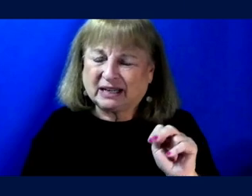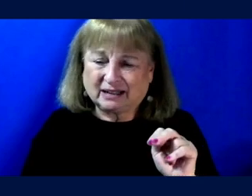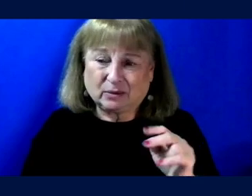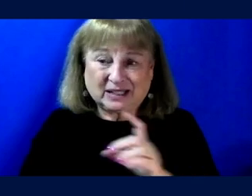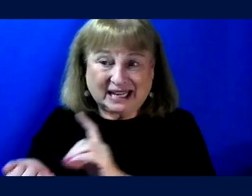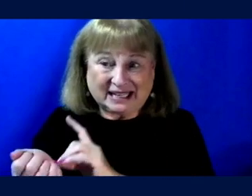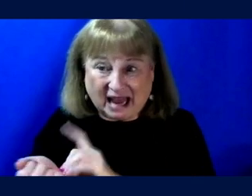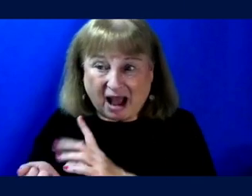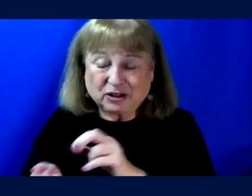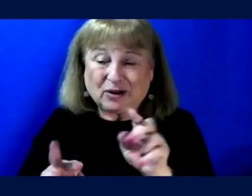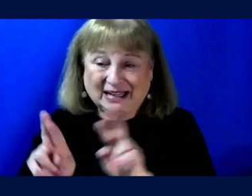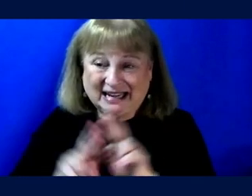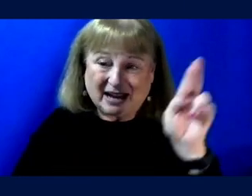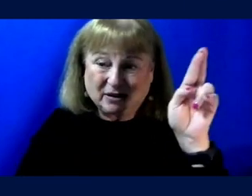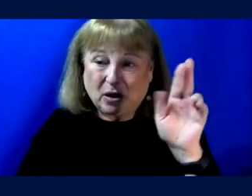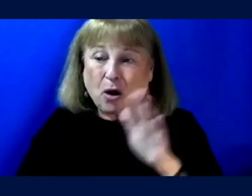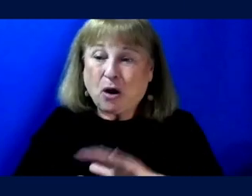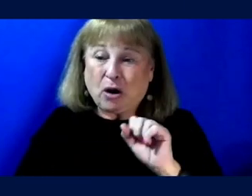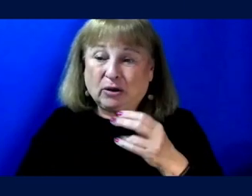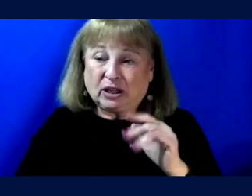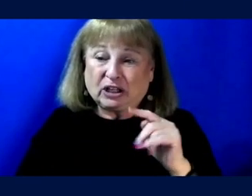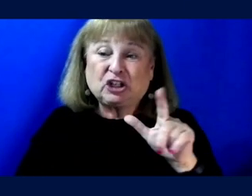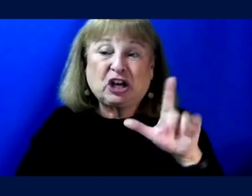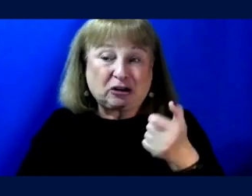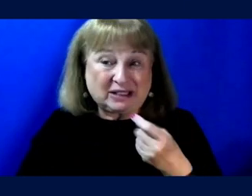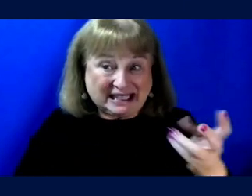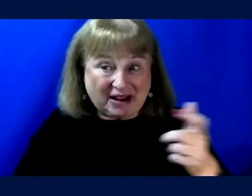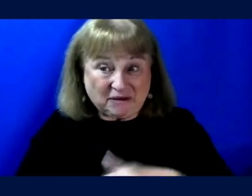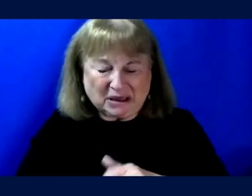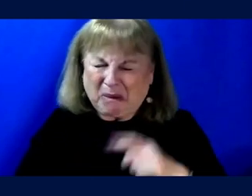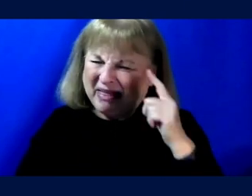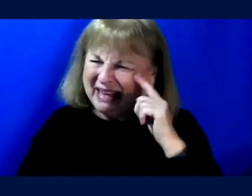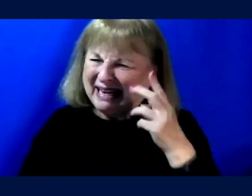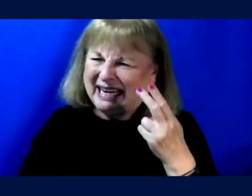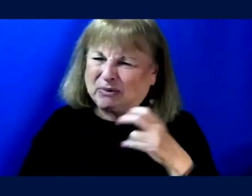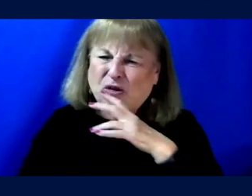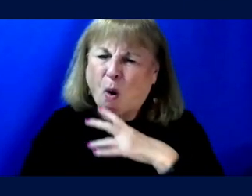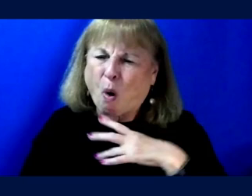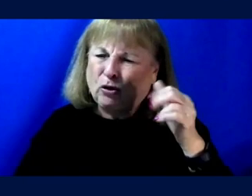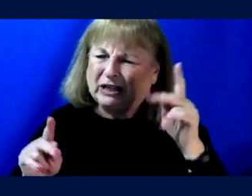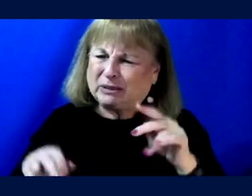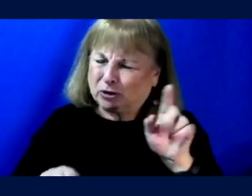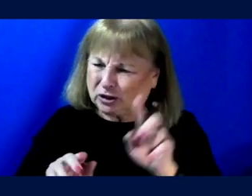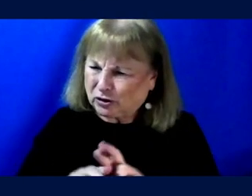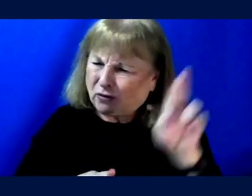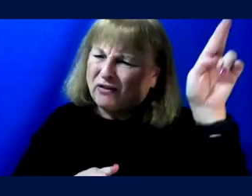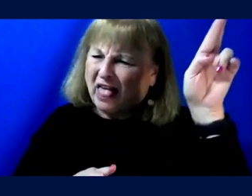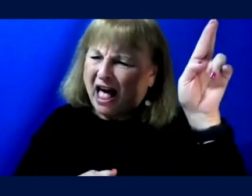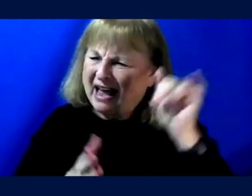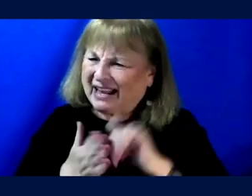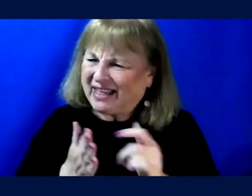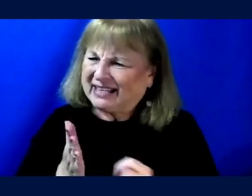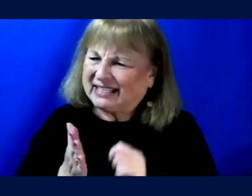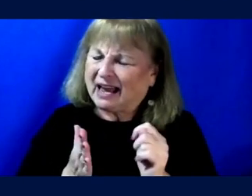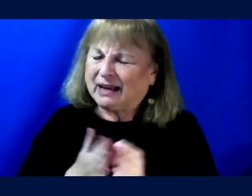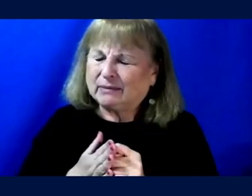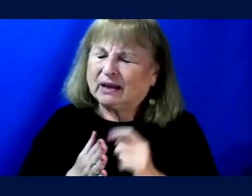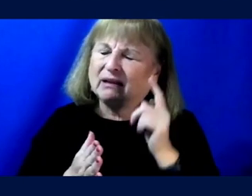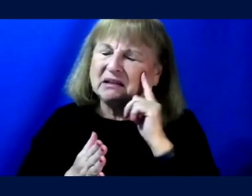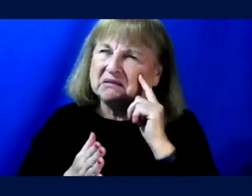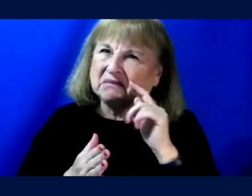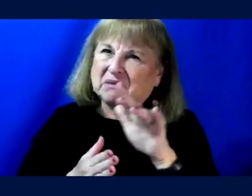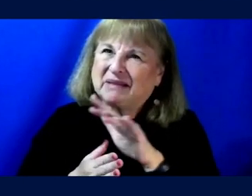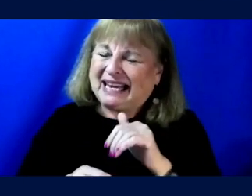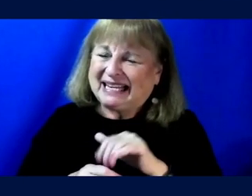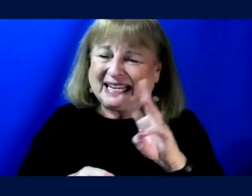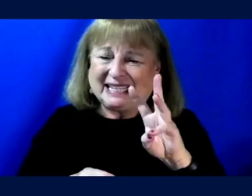physician and an astronaut flew on the shuttle a number of times. I think he may have been the oldest person to fly at the time that he flew, which I think may have been